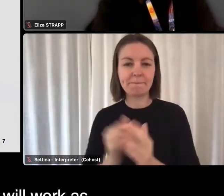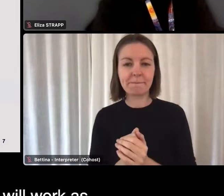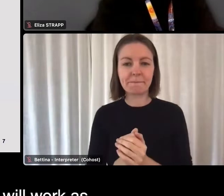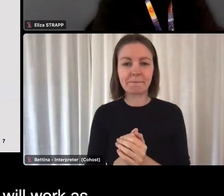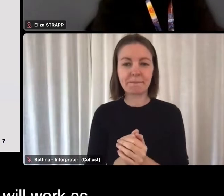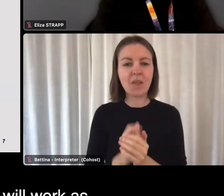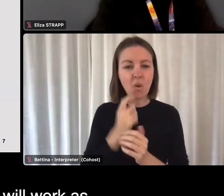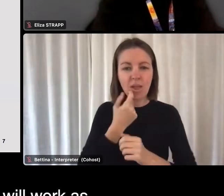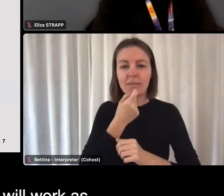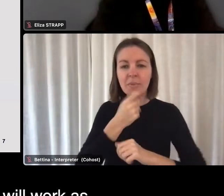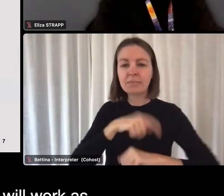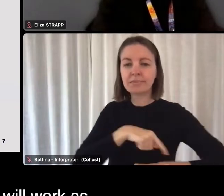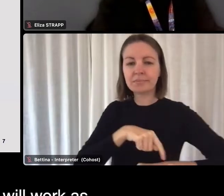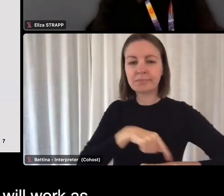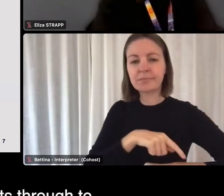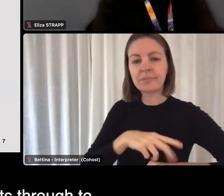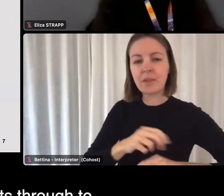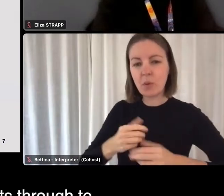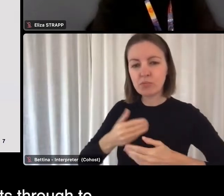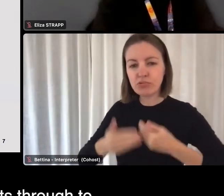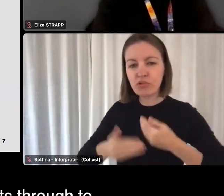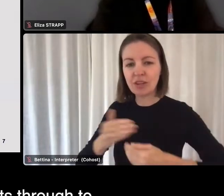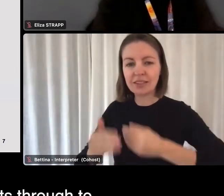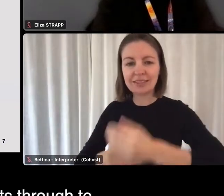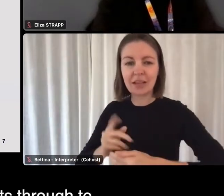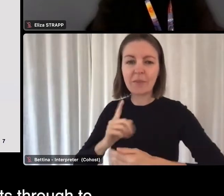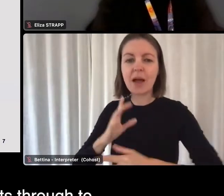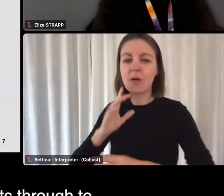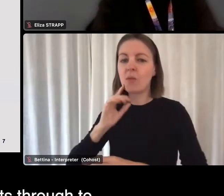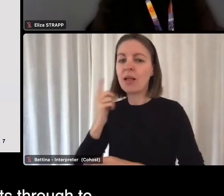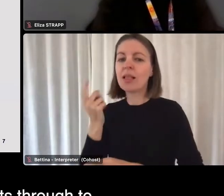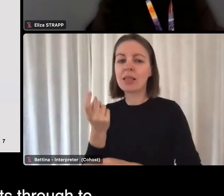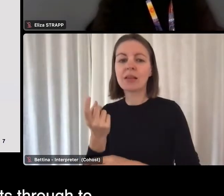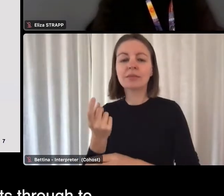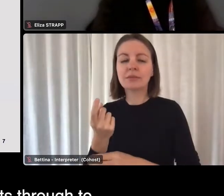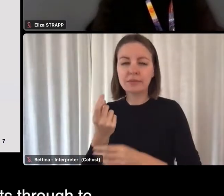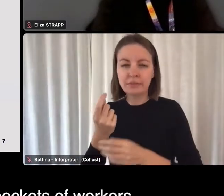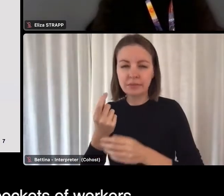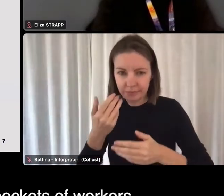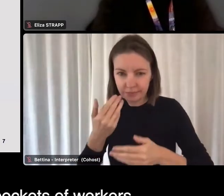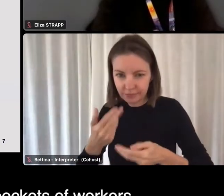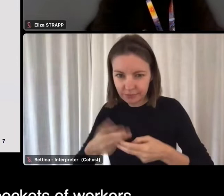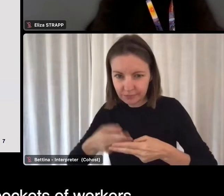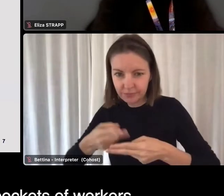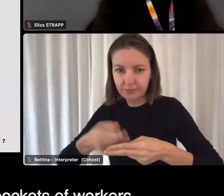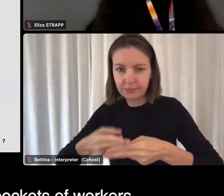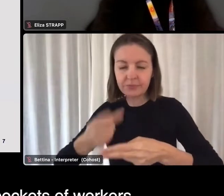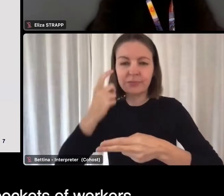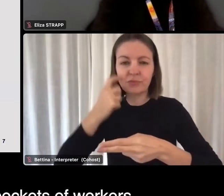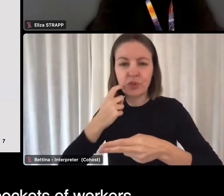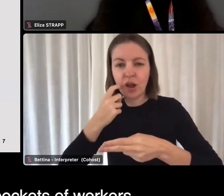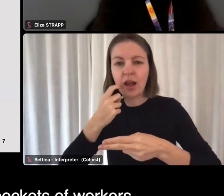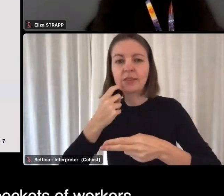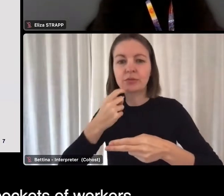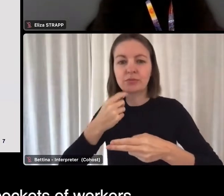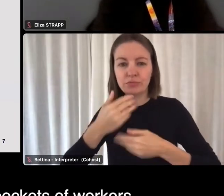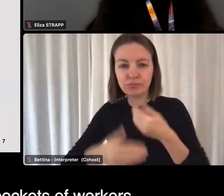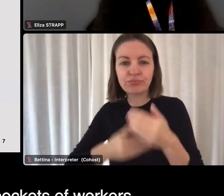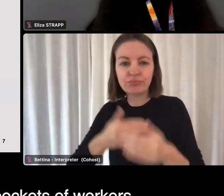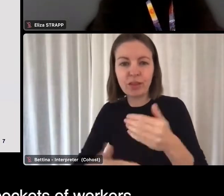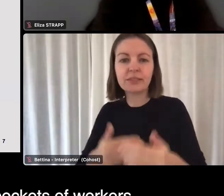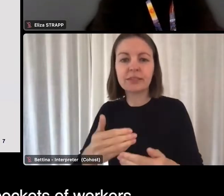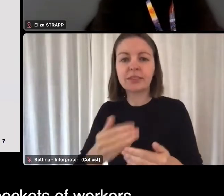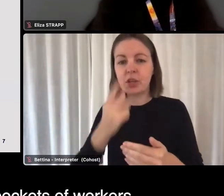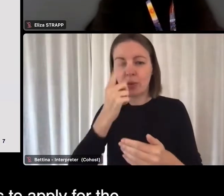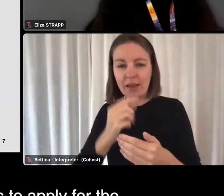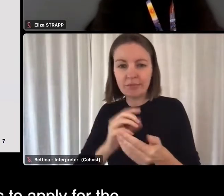process the applications, but the Department will work as quickly as we can to get payments through to providers so that they can go into the pockets of workers.